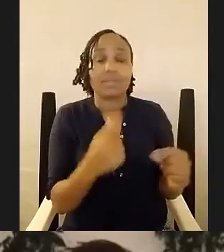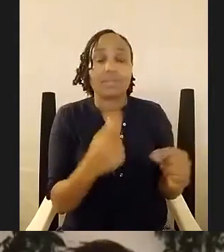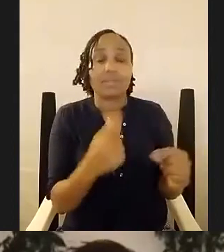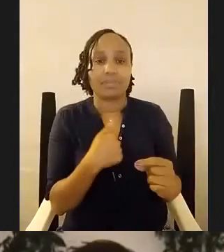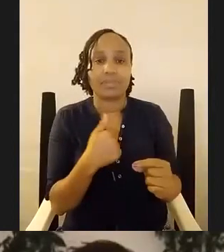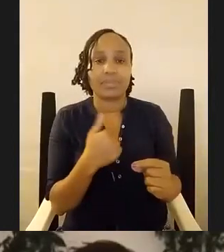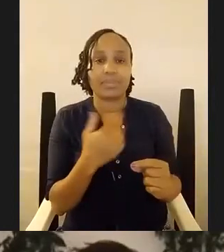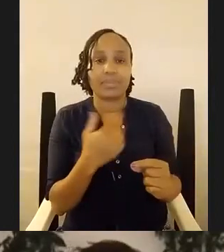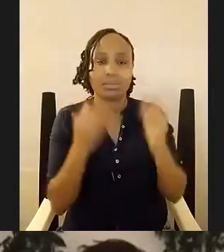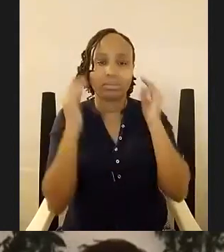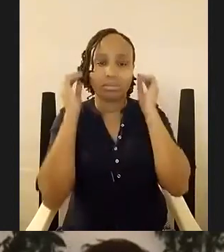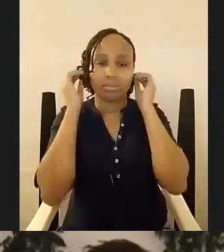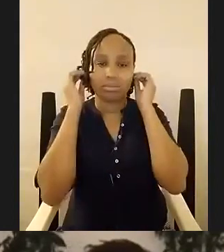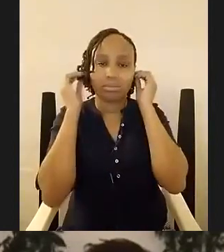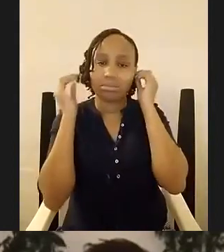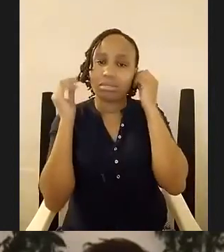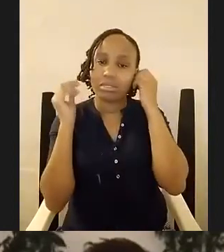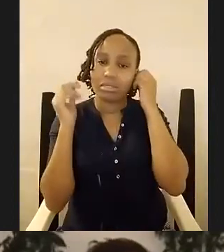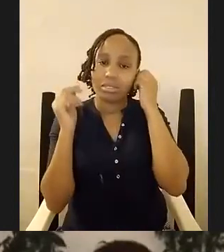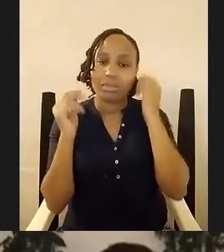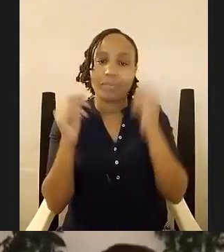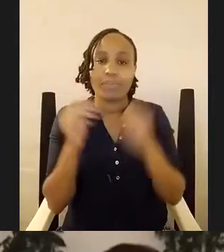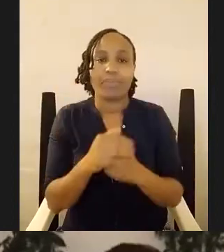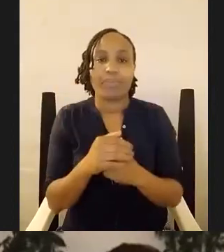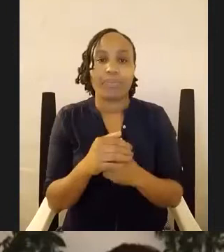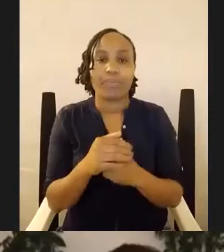bookbunk.org